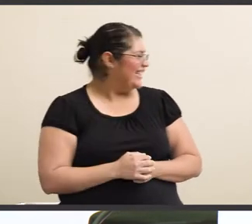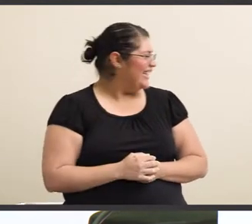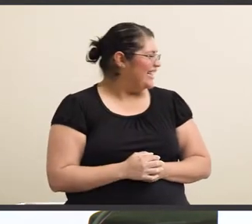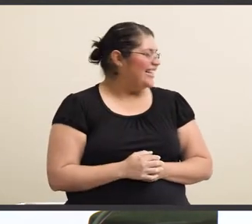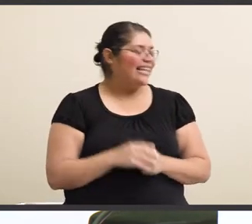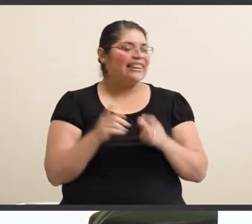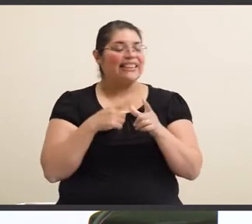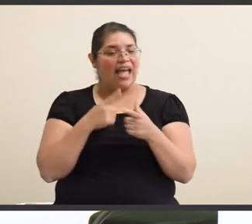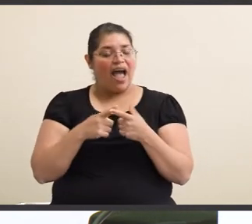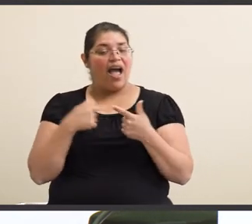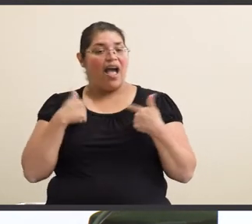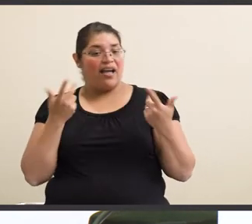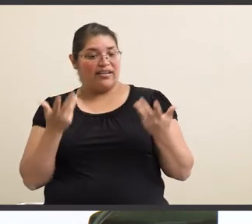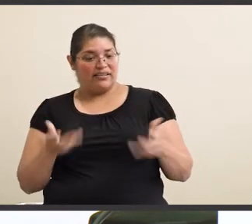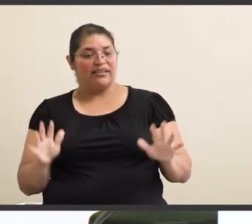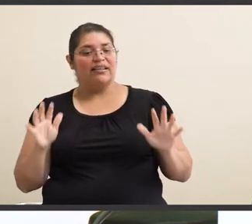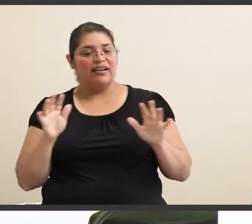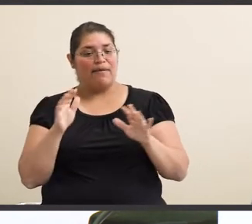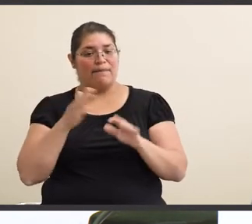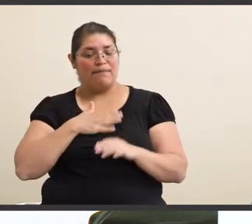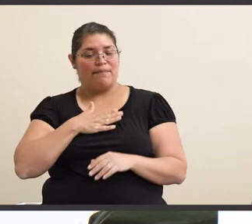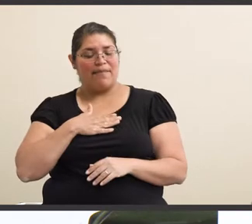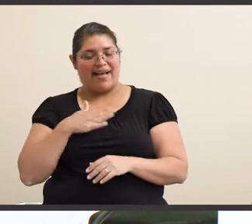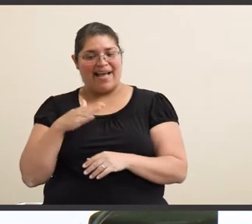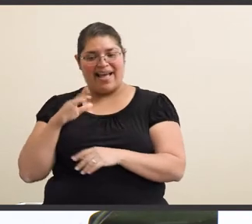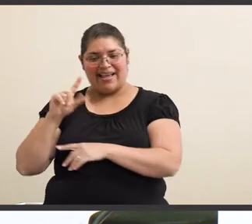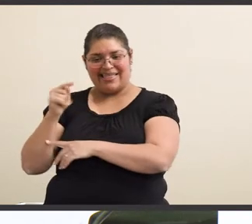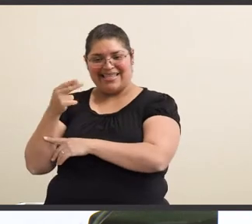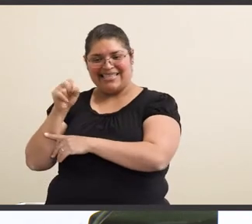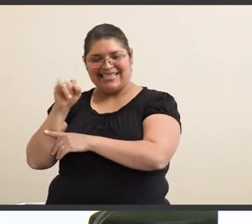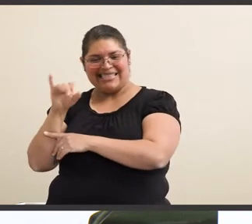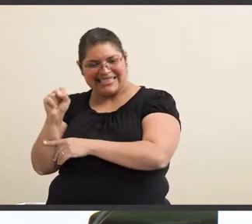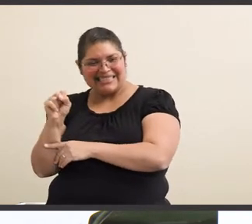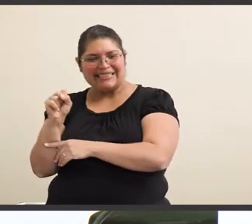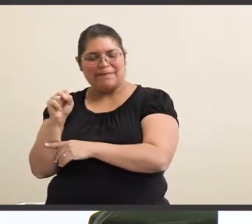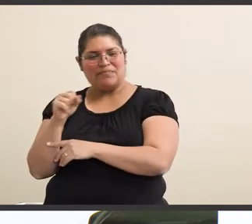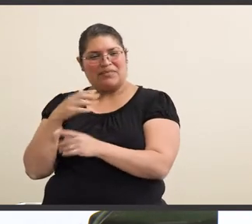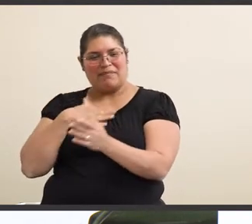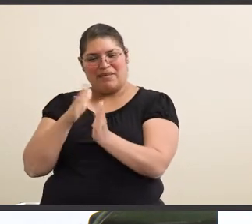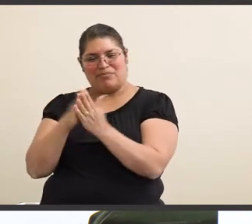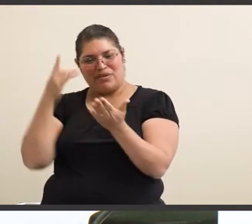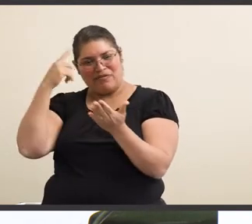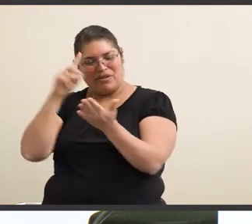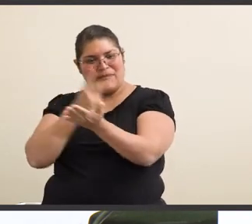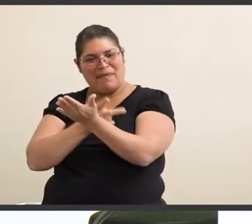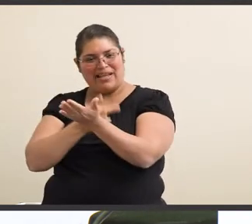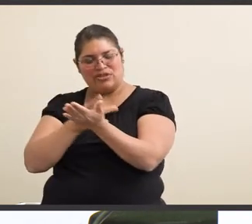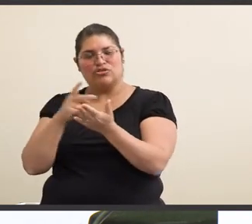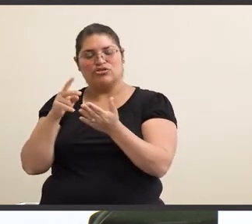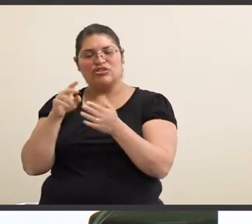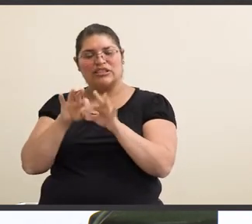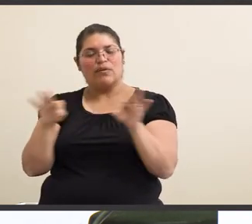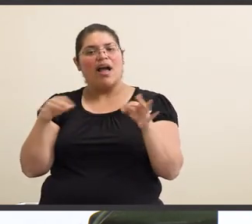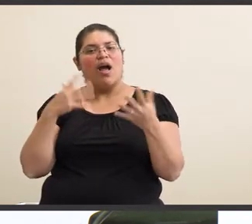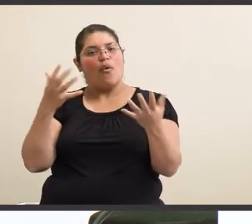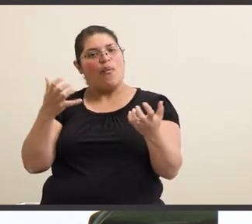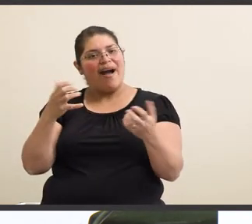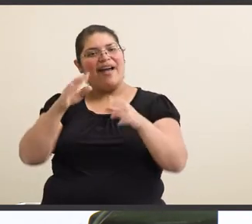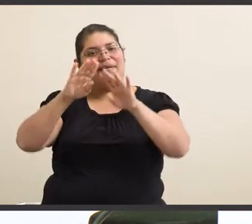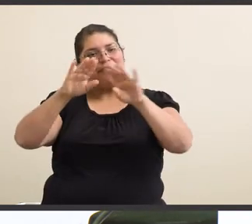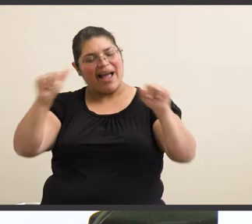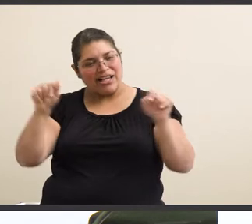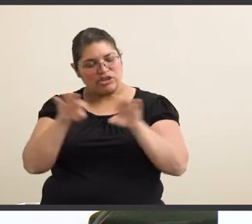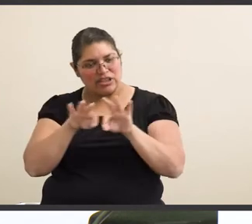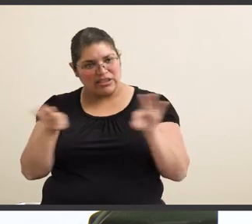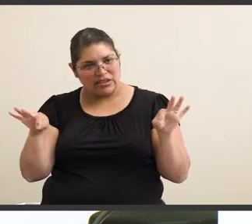And then, once I write my, my thesis or, like, you know, my, my book for the master's degree. I want to get my doctor's